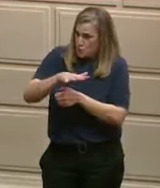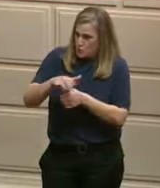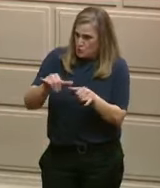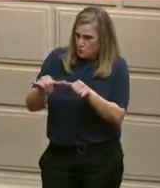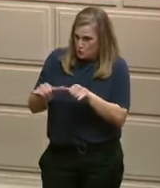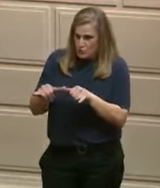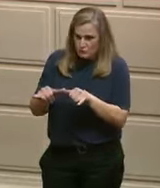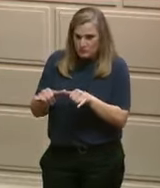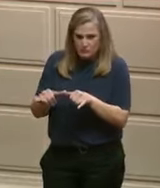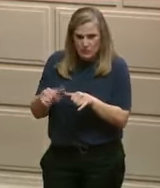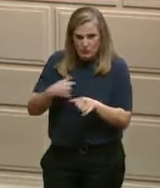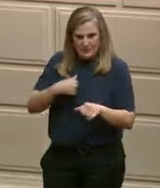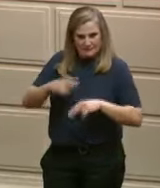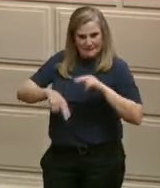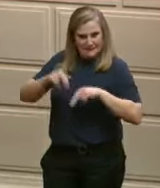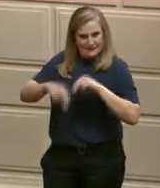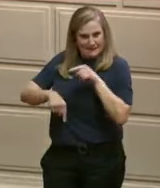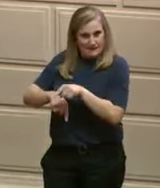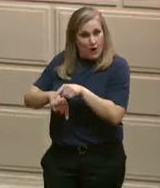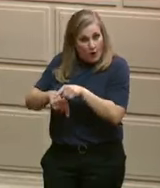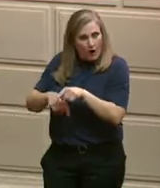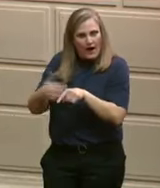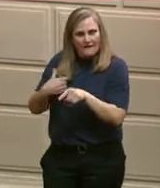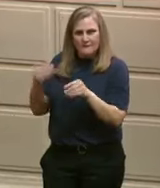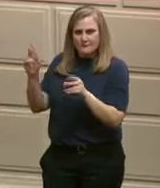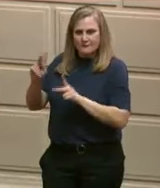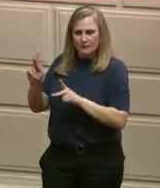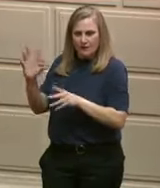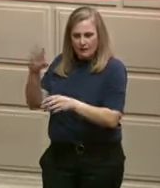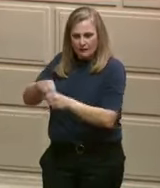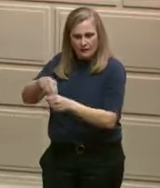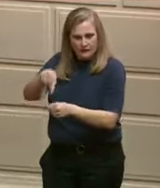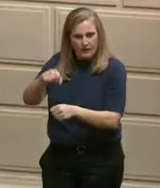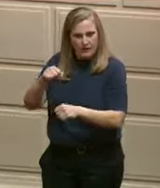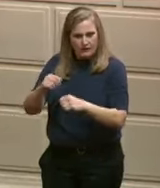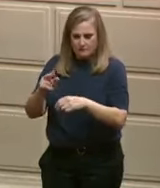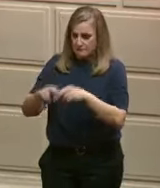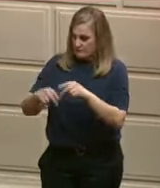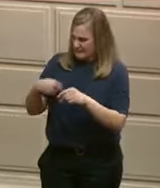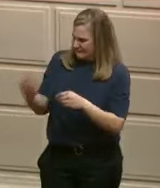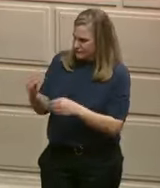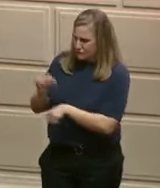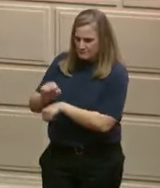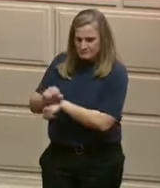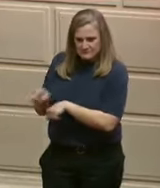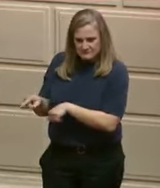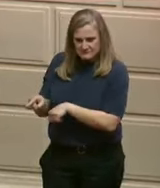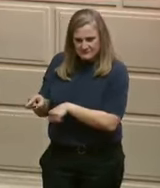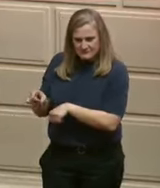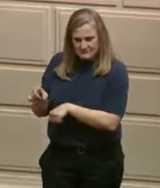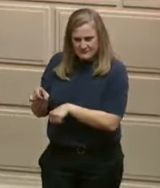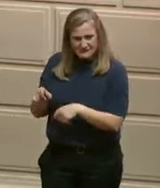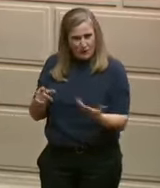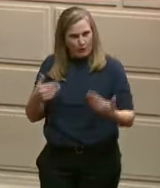people to work by creating opportunities in the future for new jobs. 435,000 square feet.